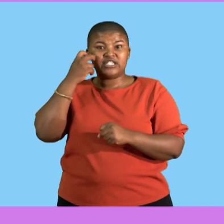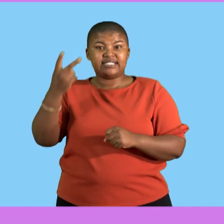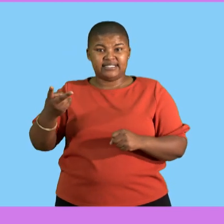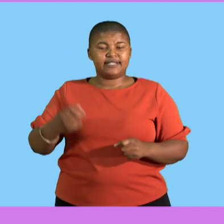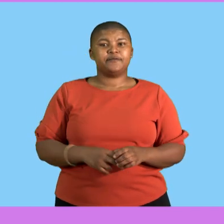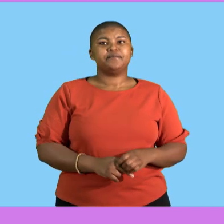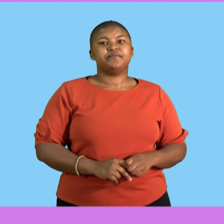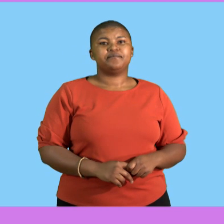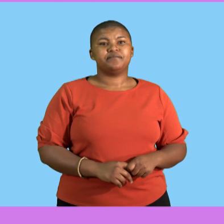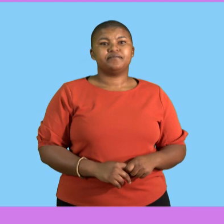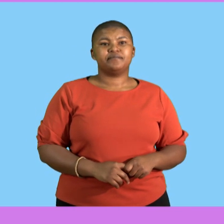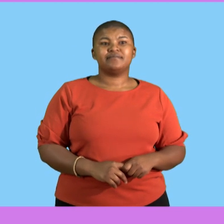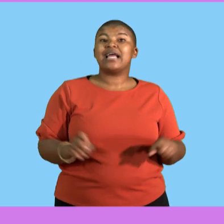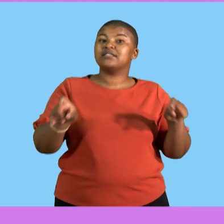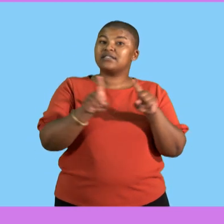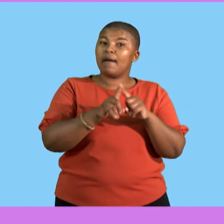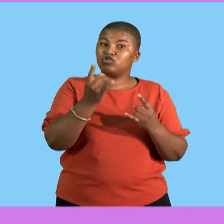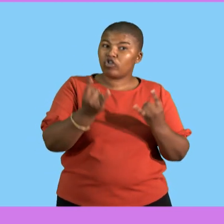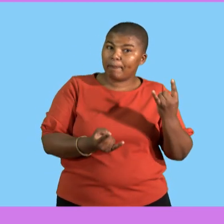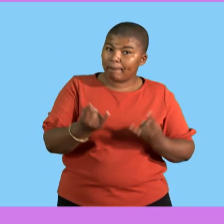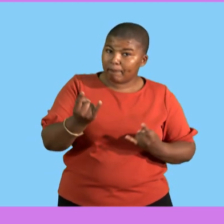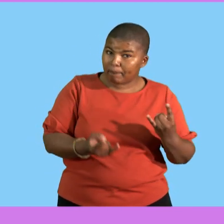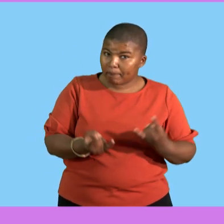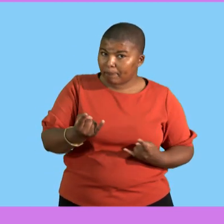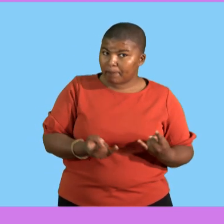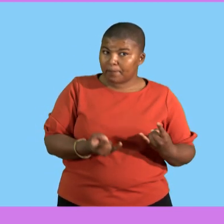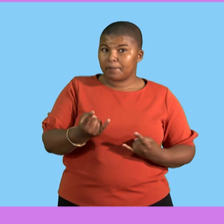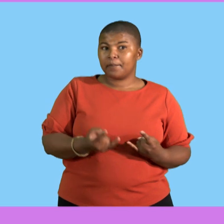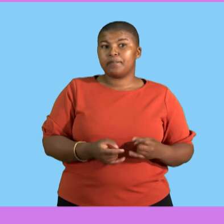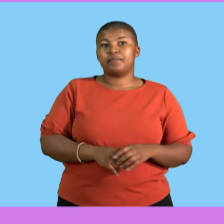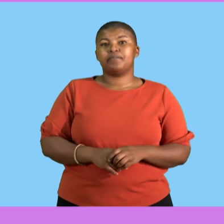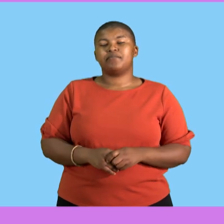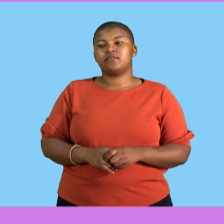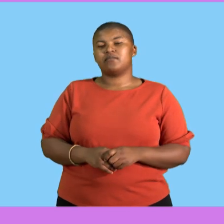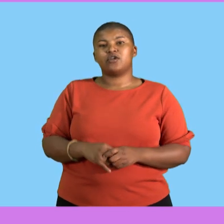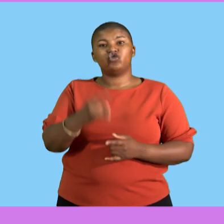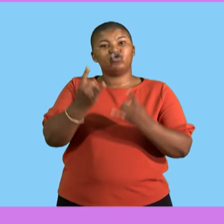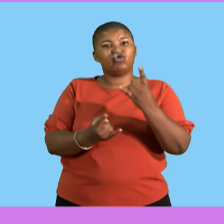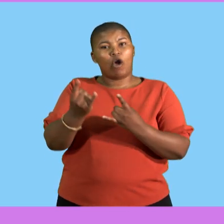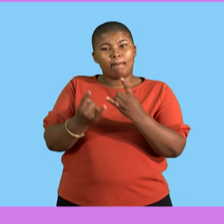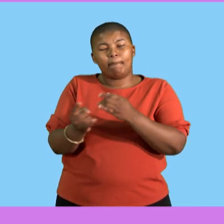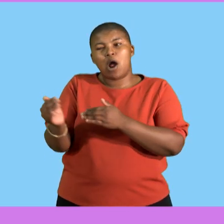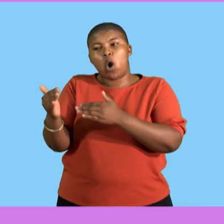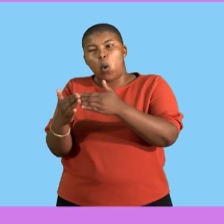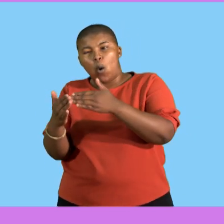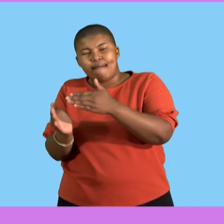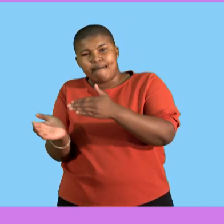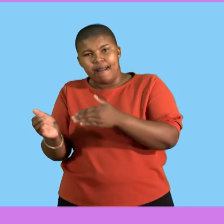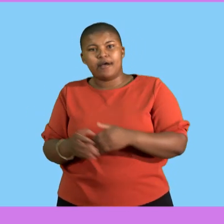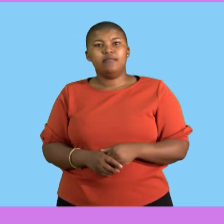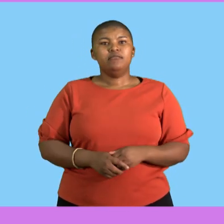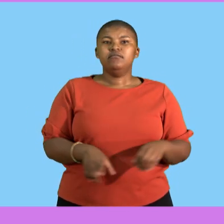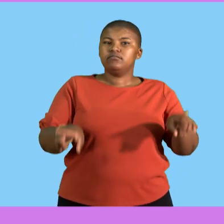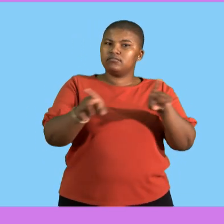it's from the exact same shop, the shop around the corner and it's the same tax